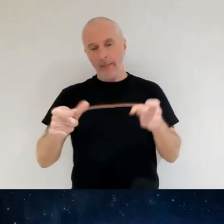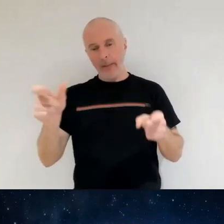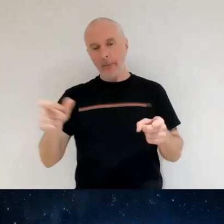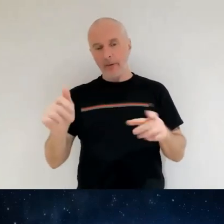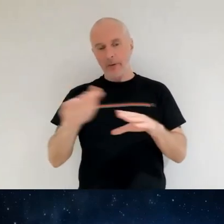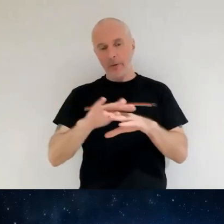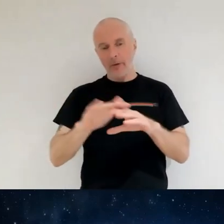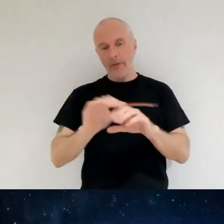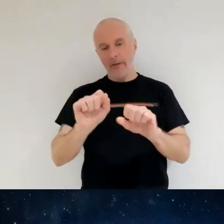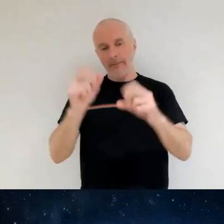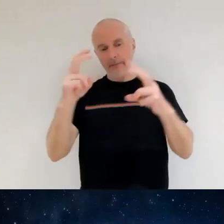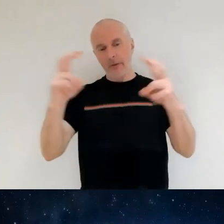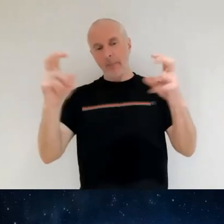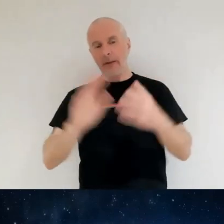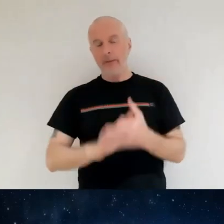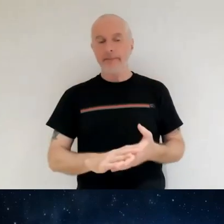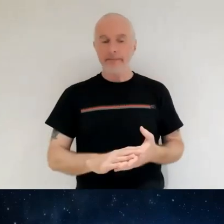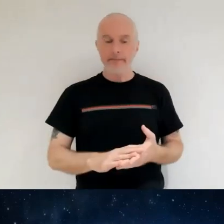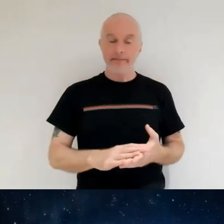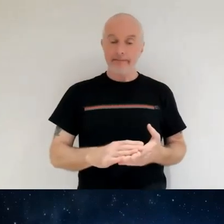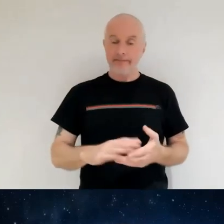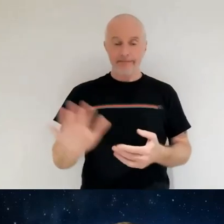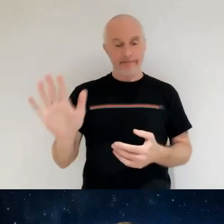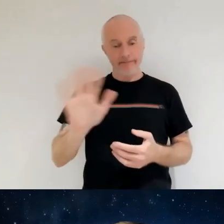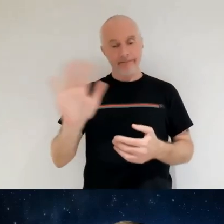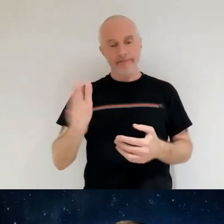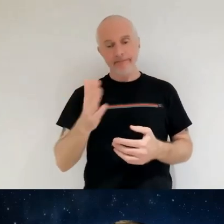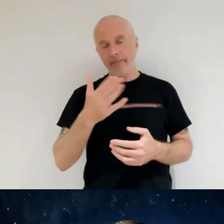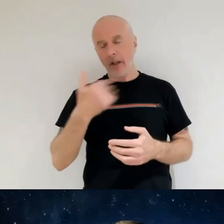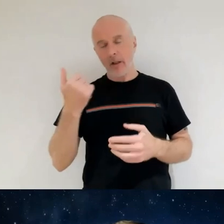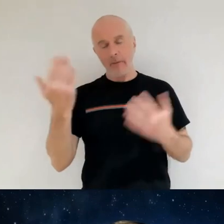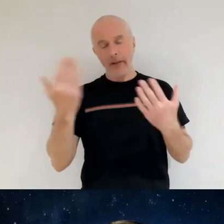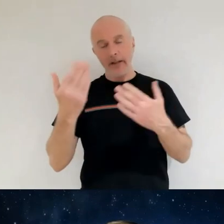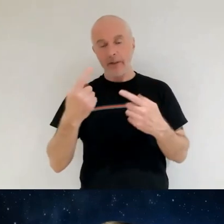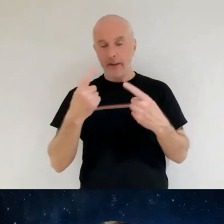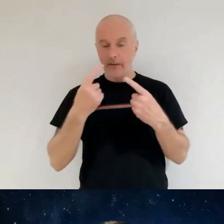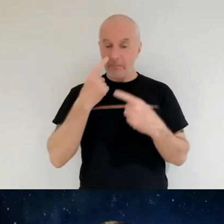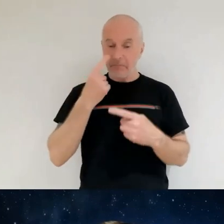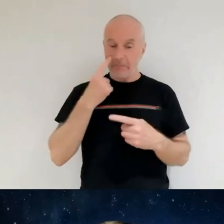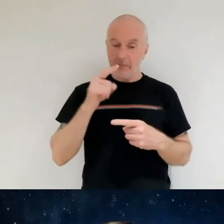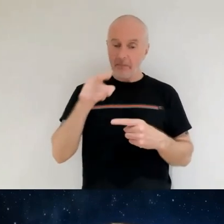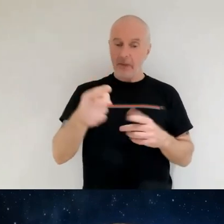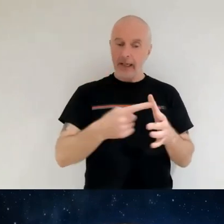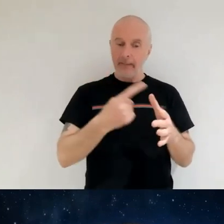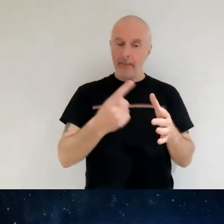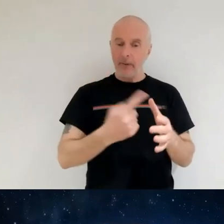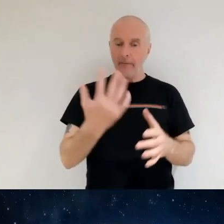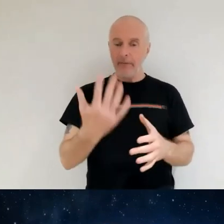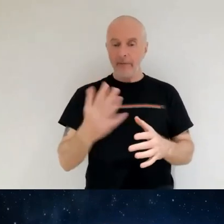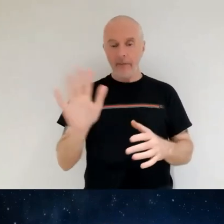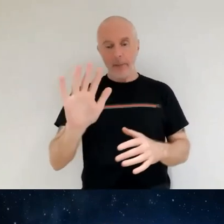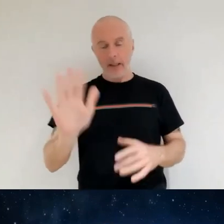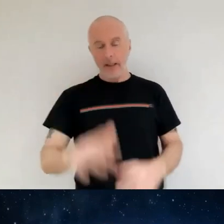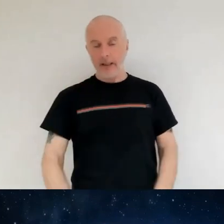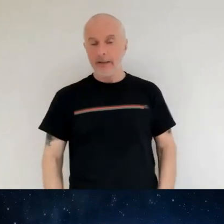topic so with no further ado i wish you all a very lovely evening and i look forward to seeing you all again on the 5th of april bye for now